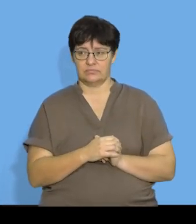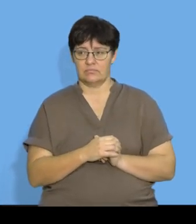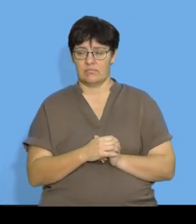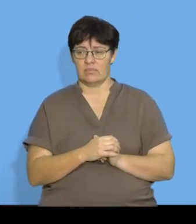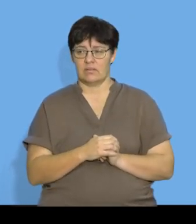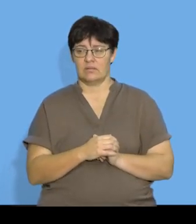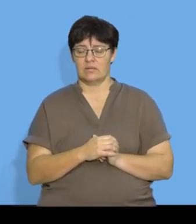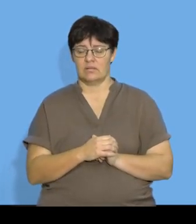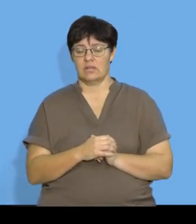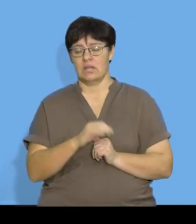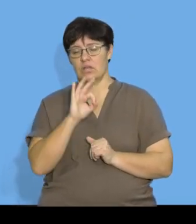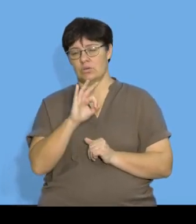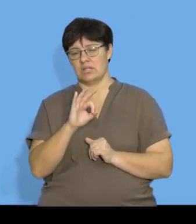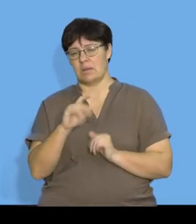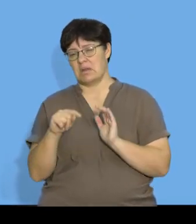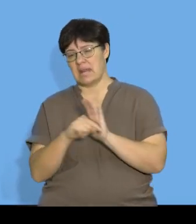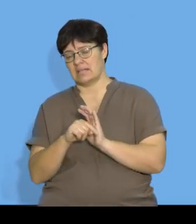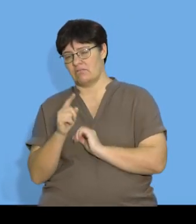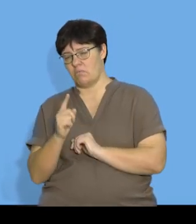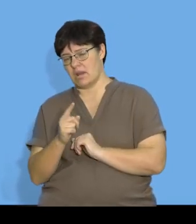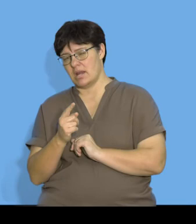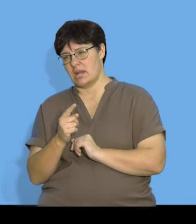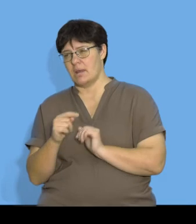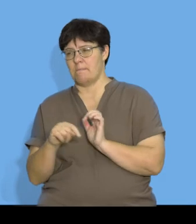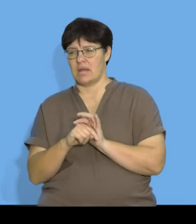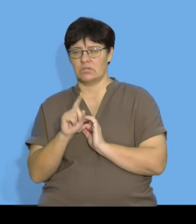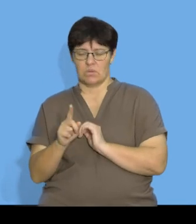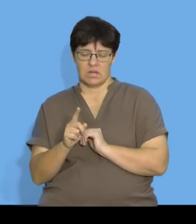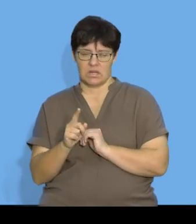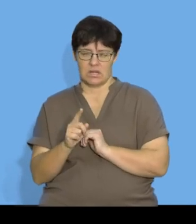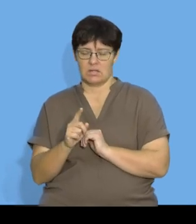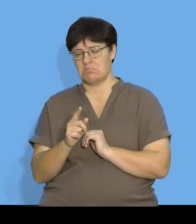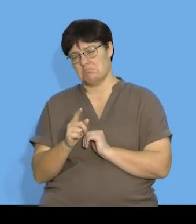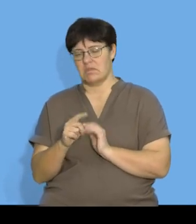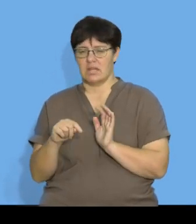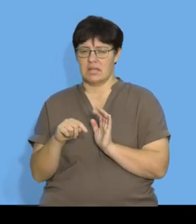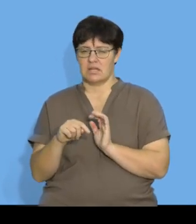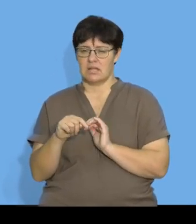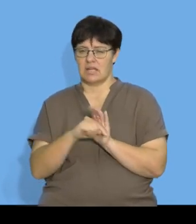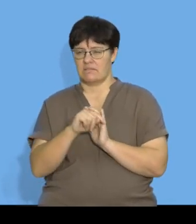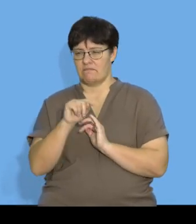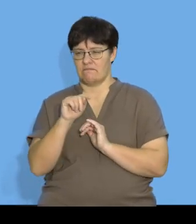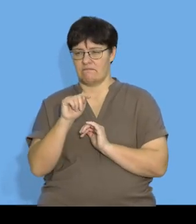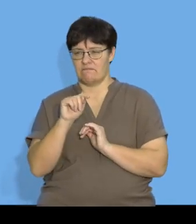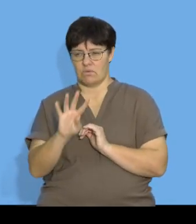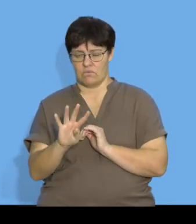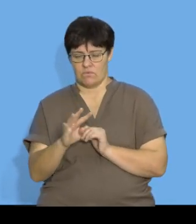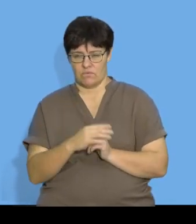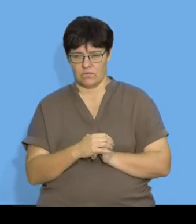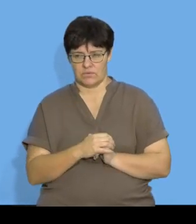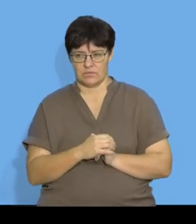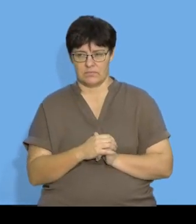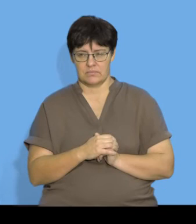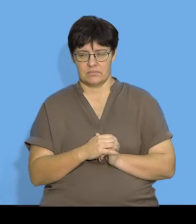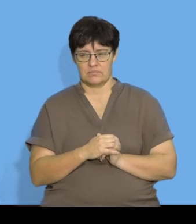times negative 1 minus 1 will give me negative 4 so I've now